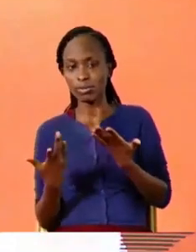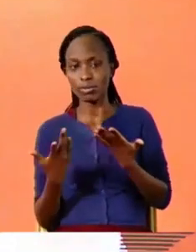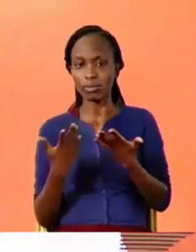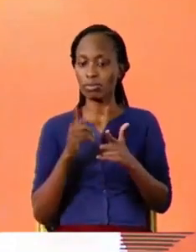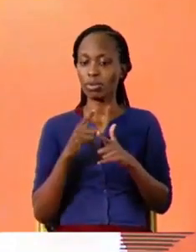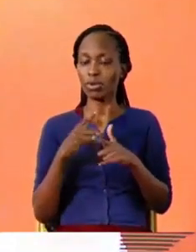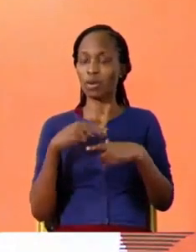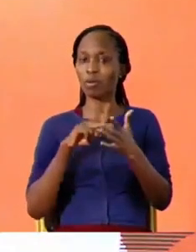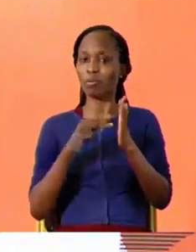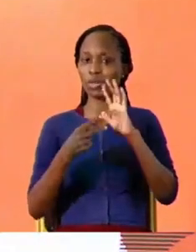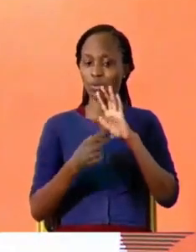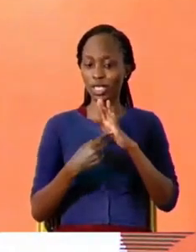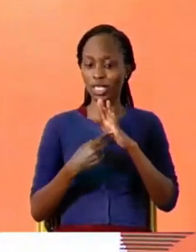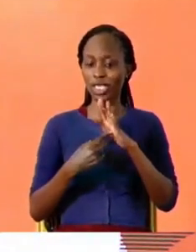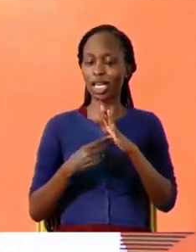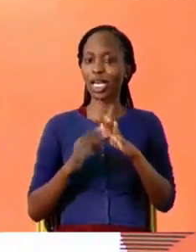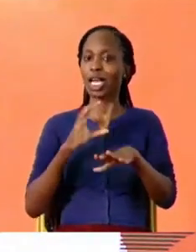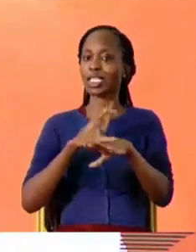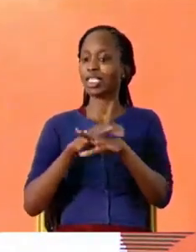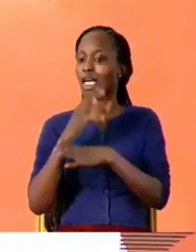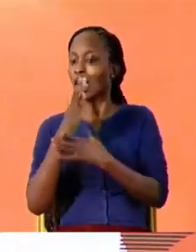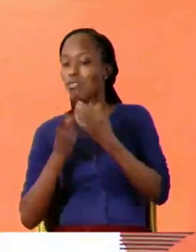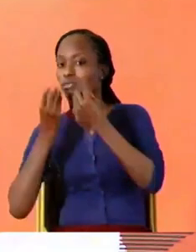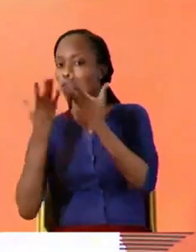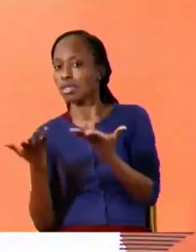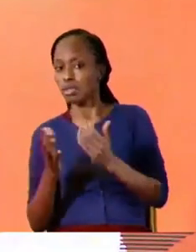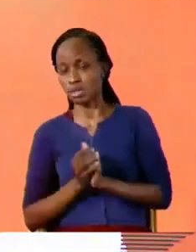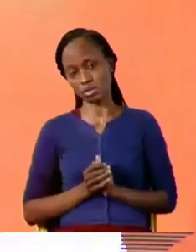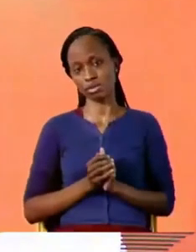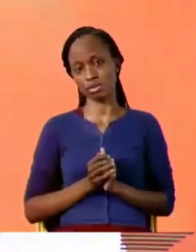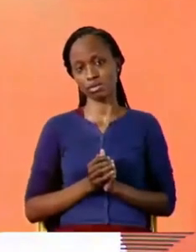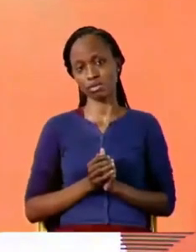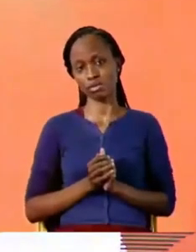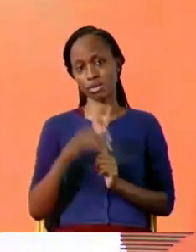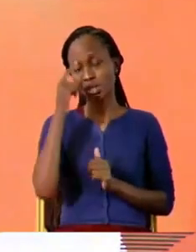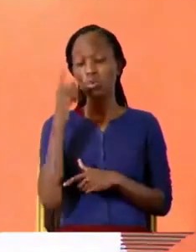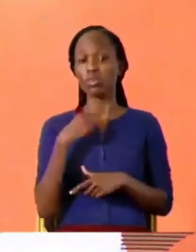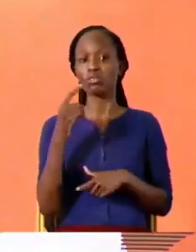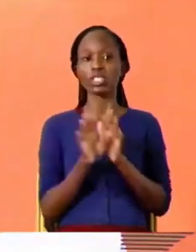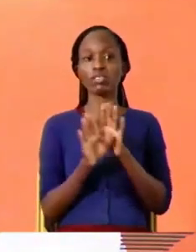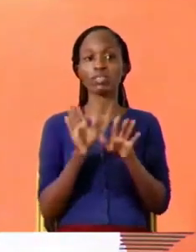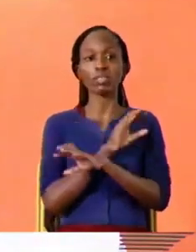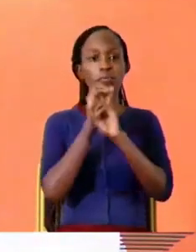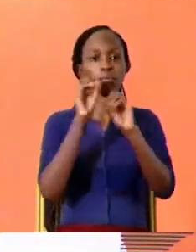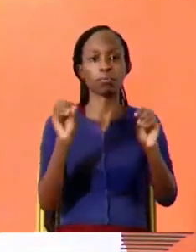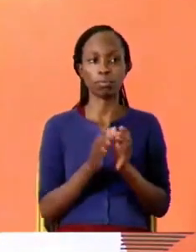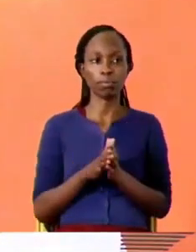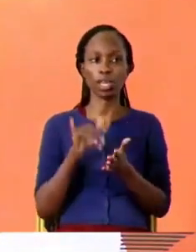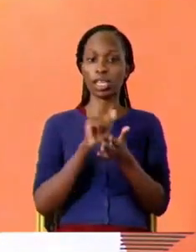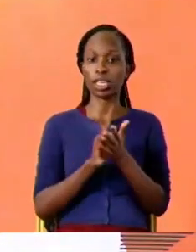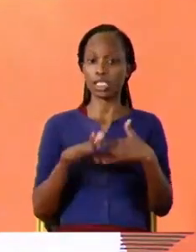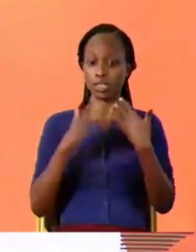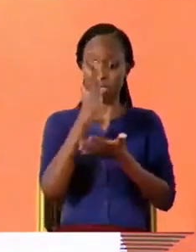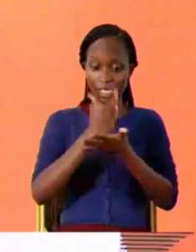then it leads to this what is this so that is how some